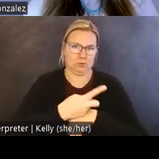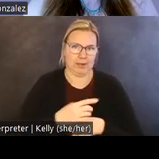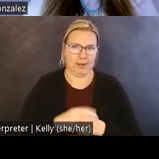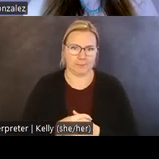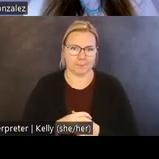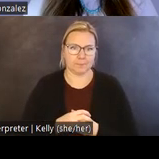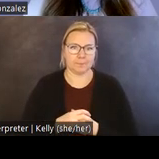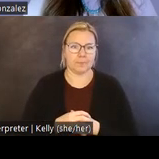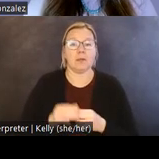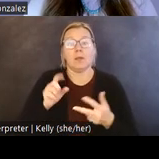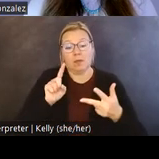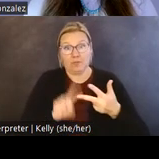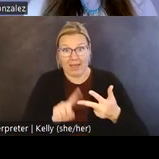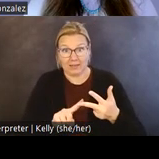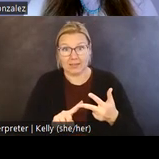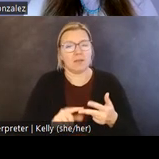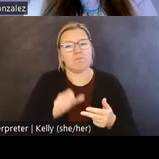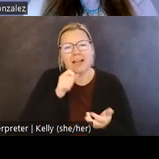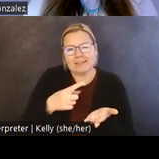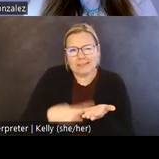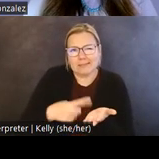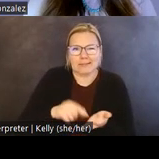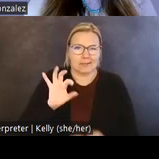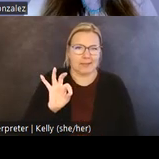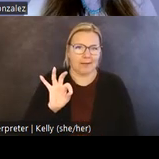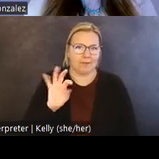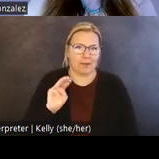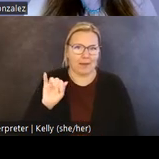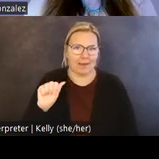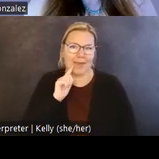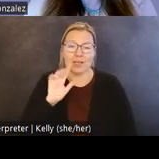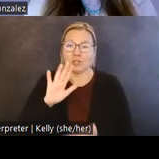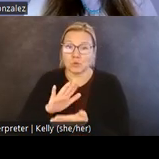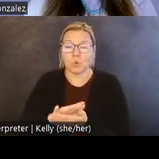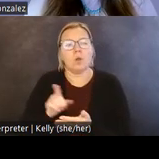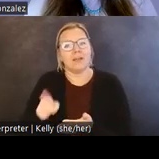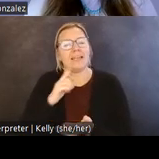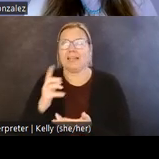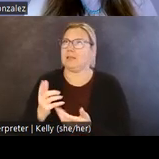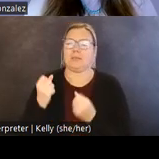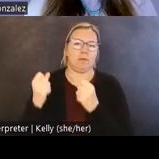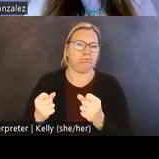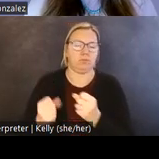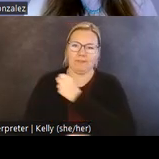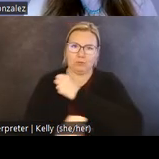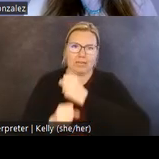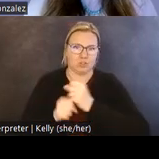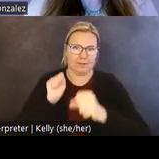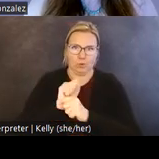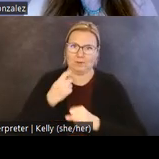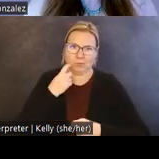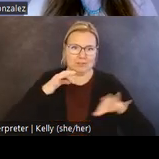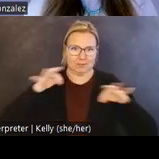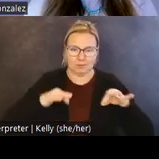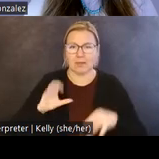Finally, while I didn't discuss the FMIA field school, it is an integral part of the work that I've just described. As Chip